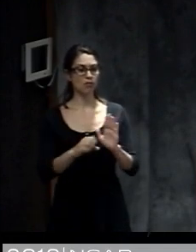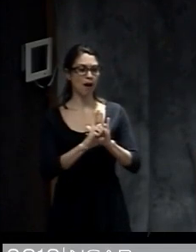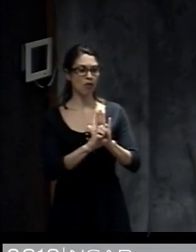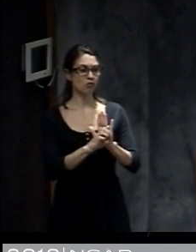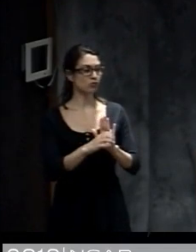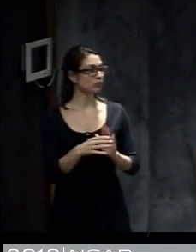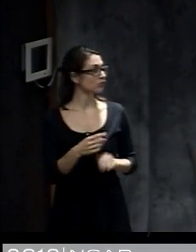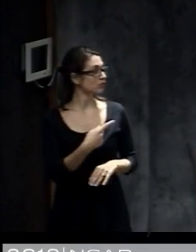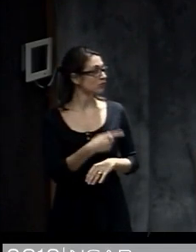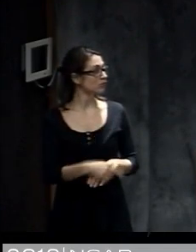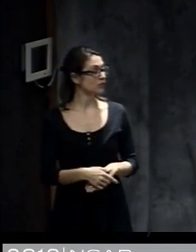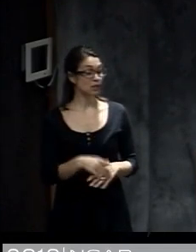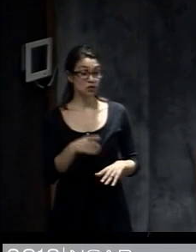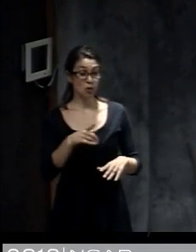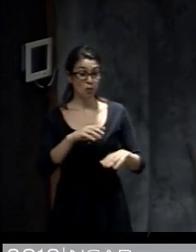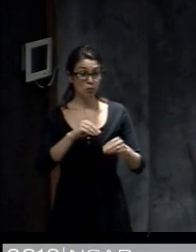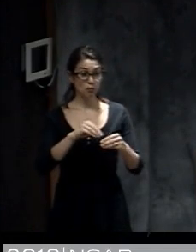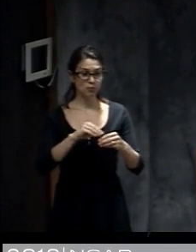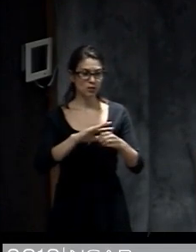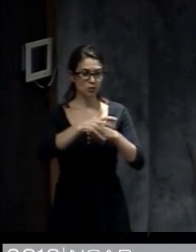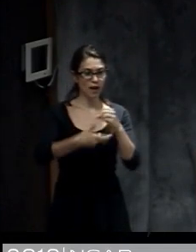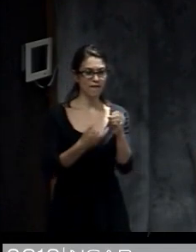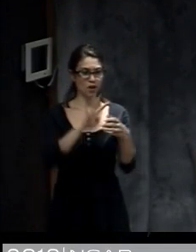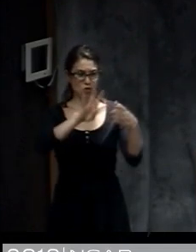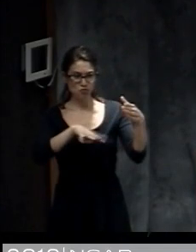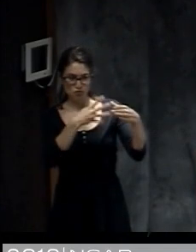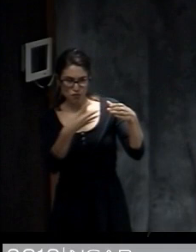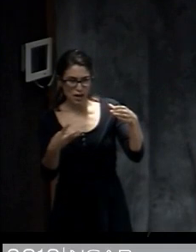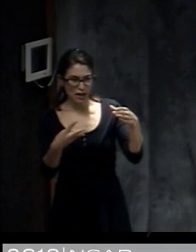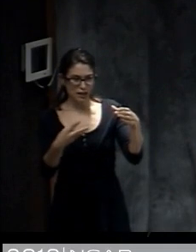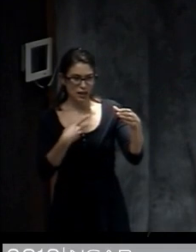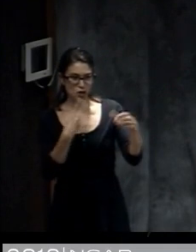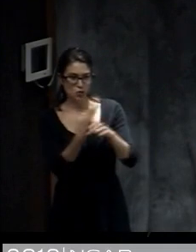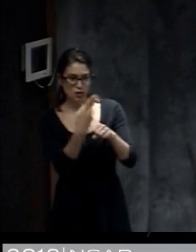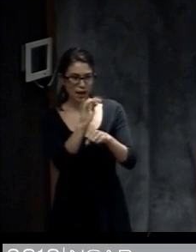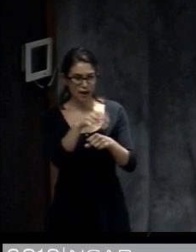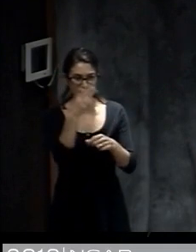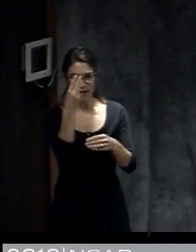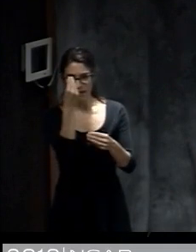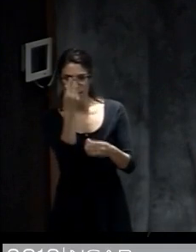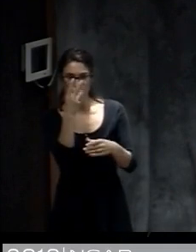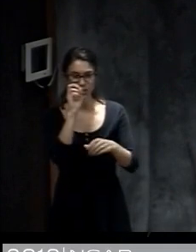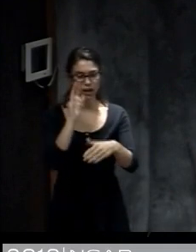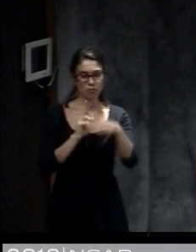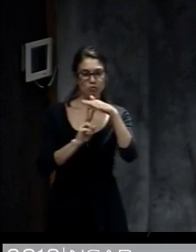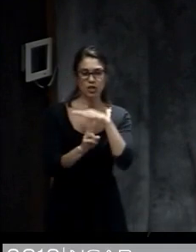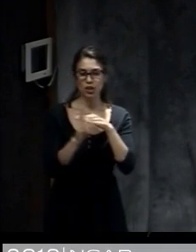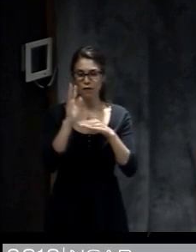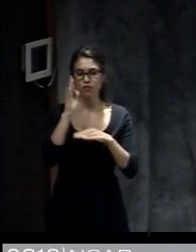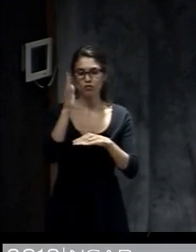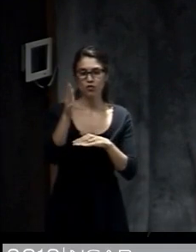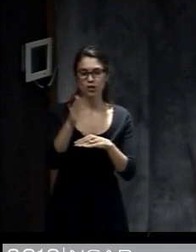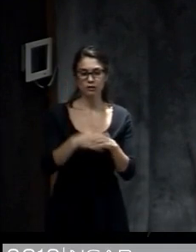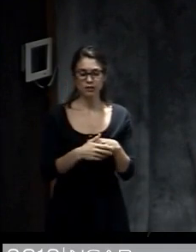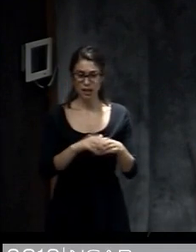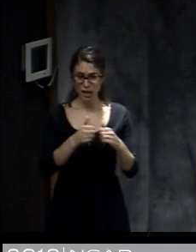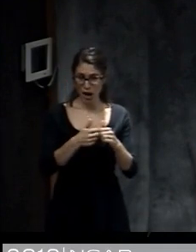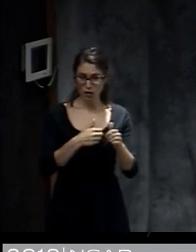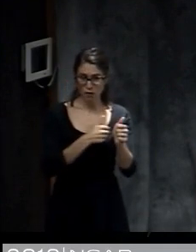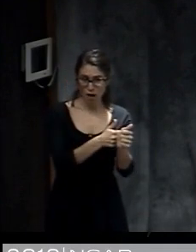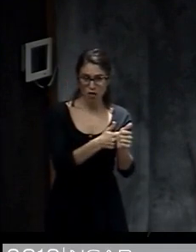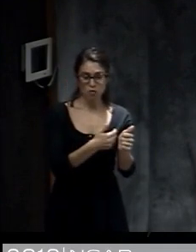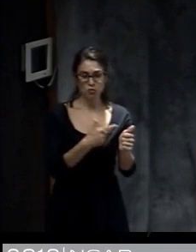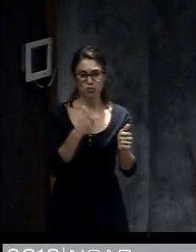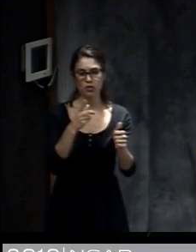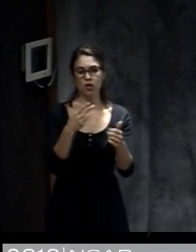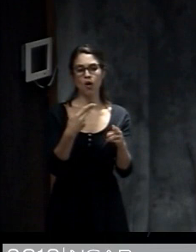it on a grid like this and then it uses equations and integrates those forward in time to predict the future. And then a key part of this prediction process is what's